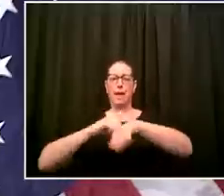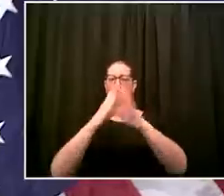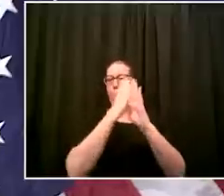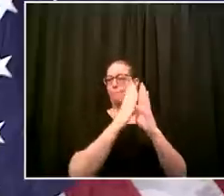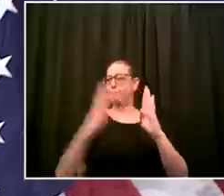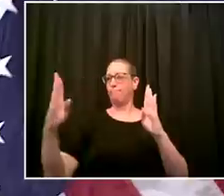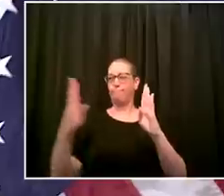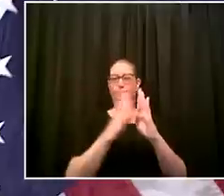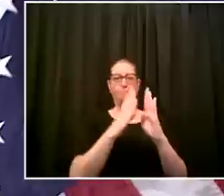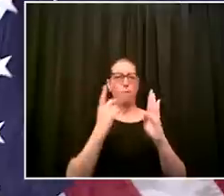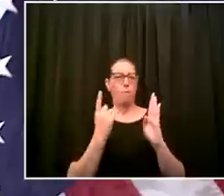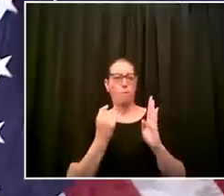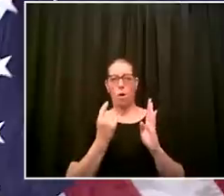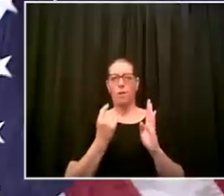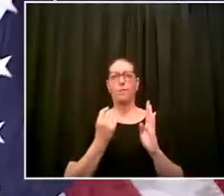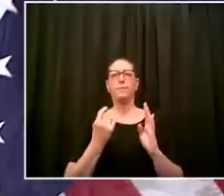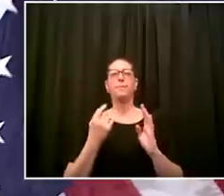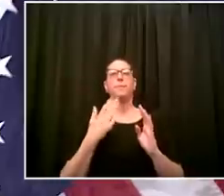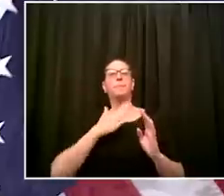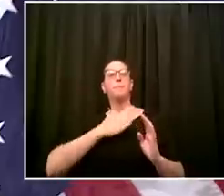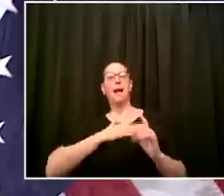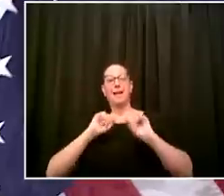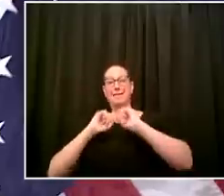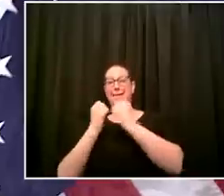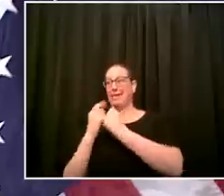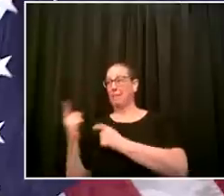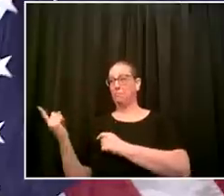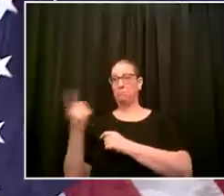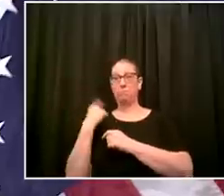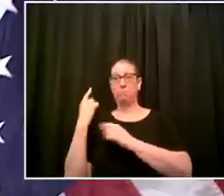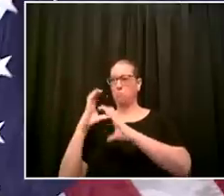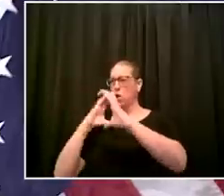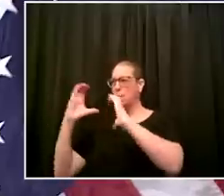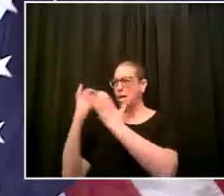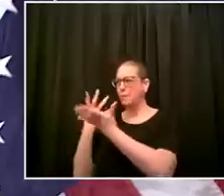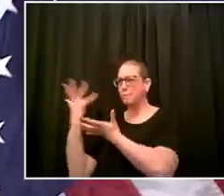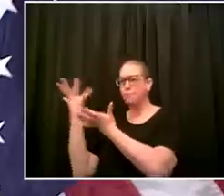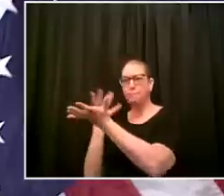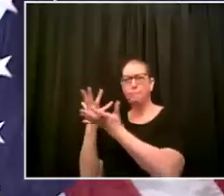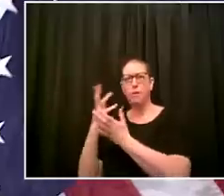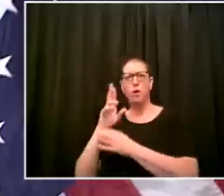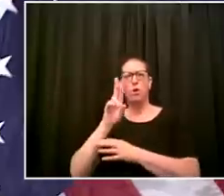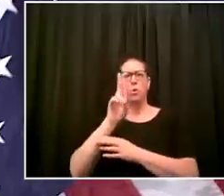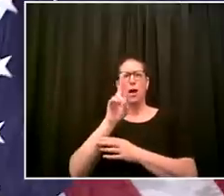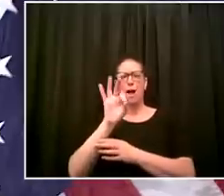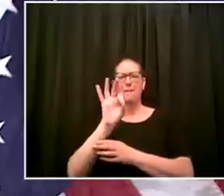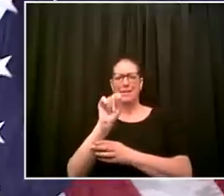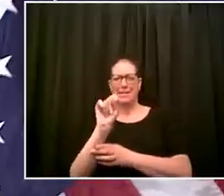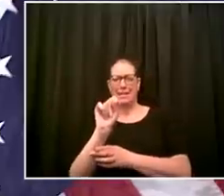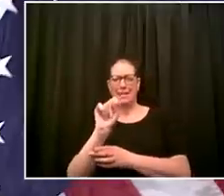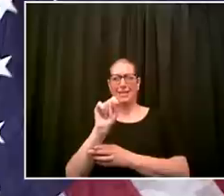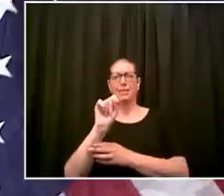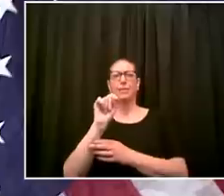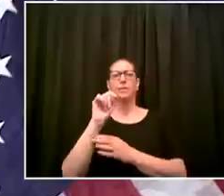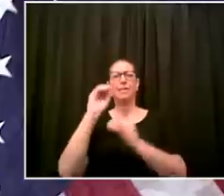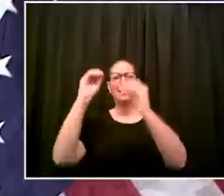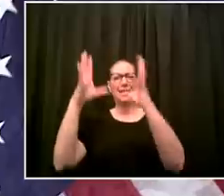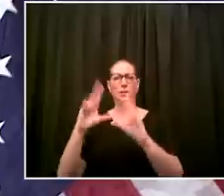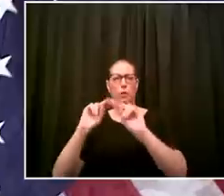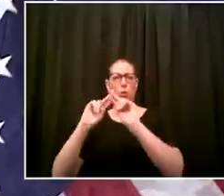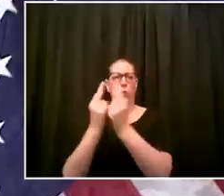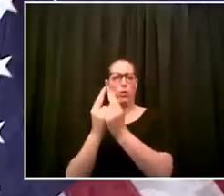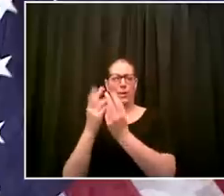uft and also the administrators union csa all the time and we'll keep communicating with them um